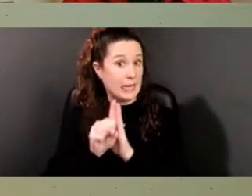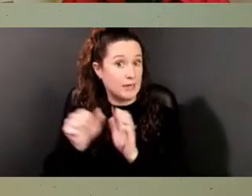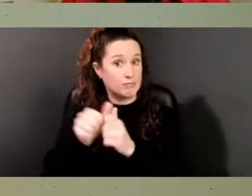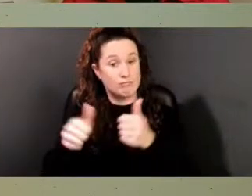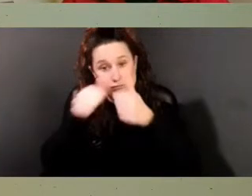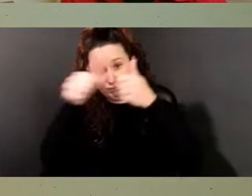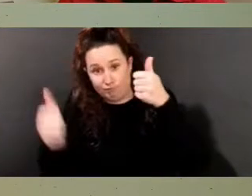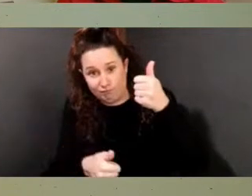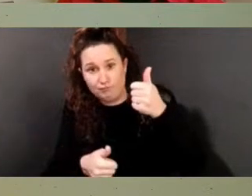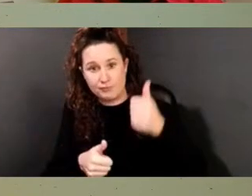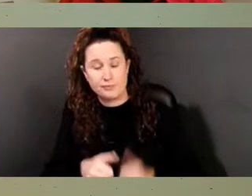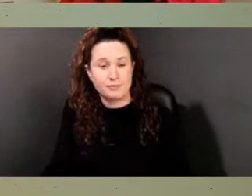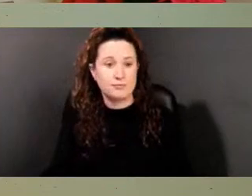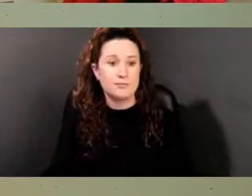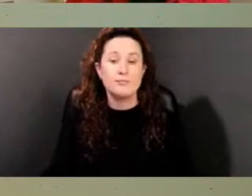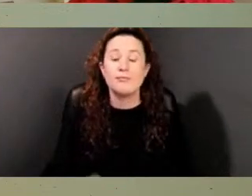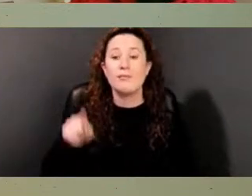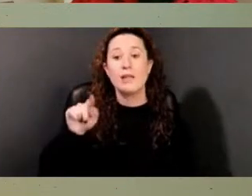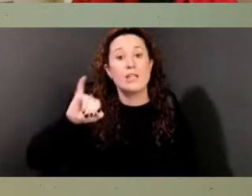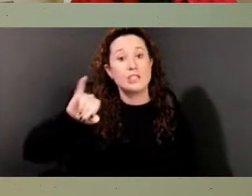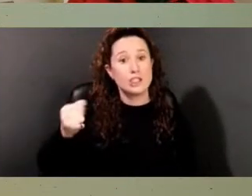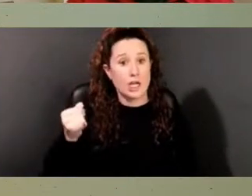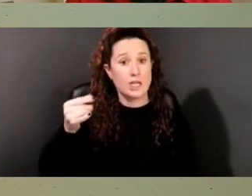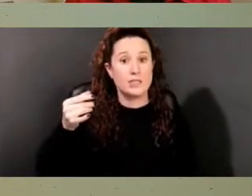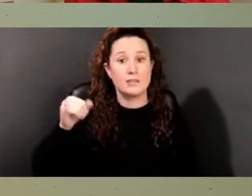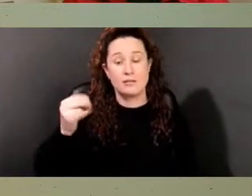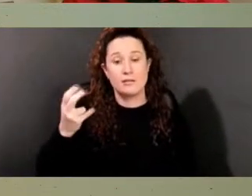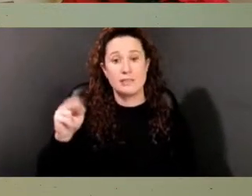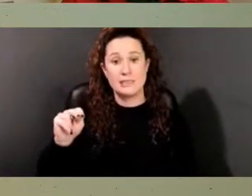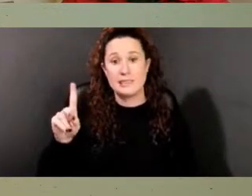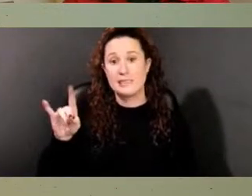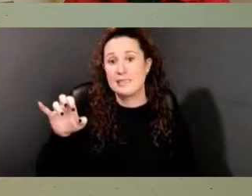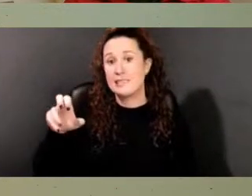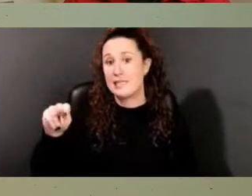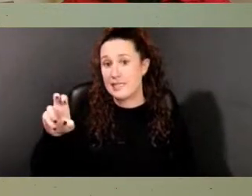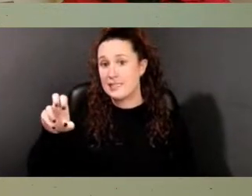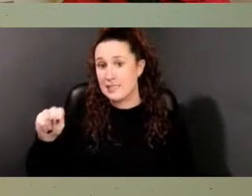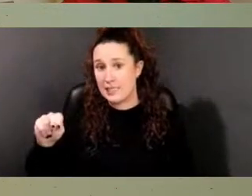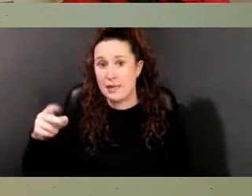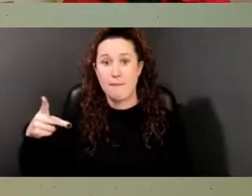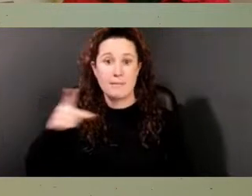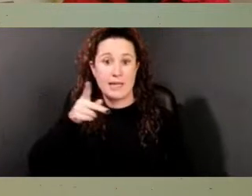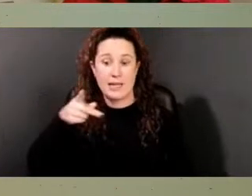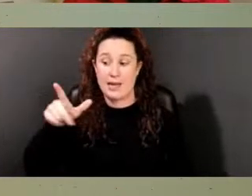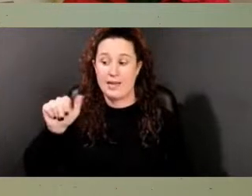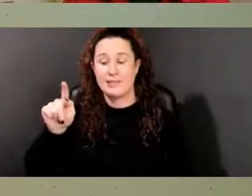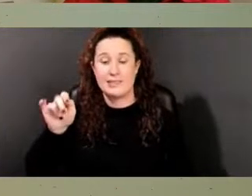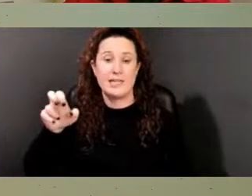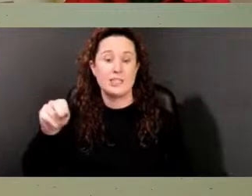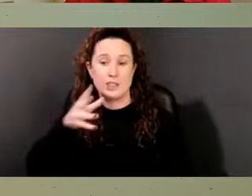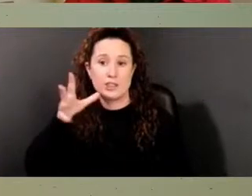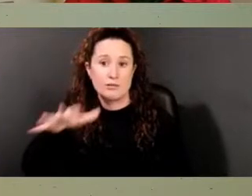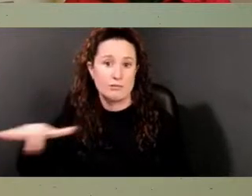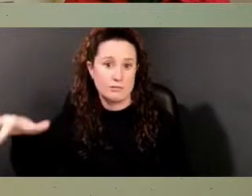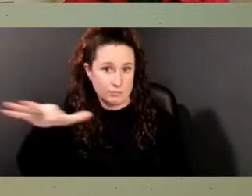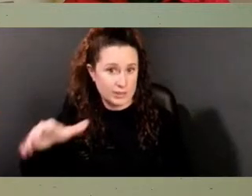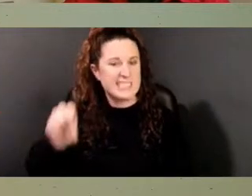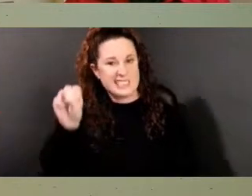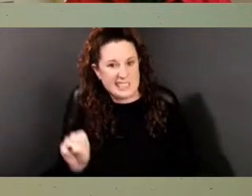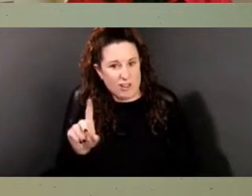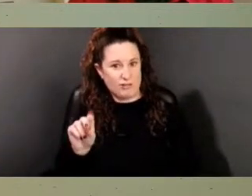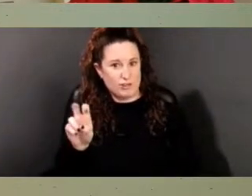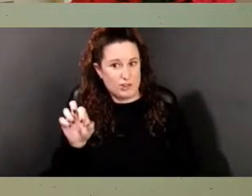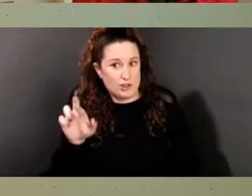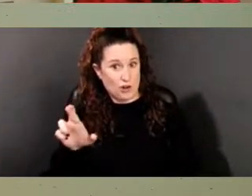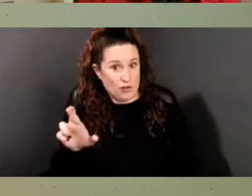The John Dickinson Plantation is located south of Dover, Delaware, along the St. Jones River, and is the boyhood